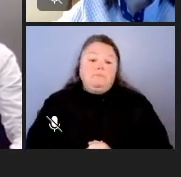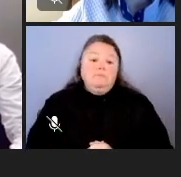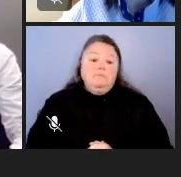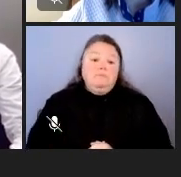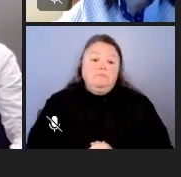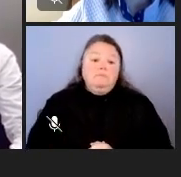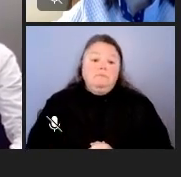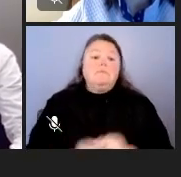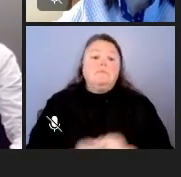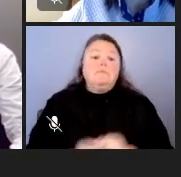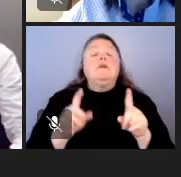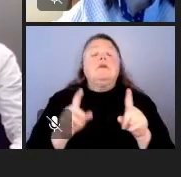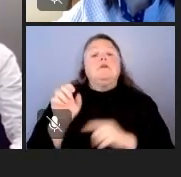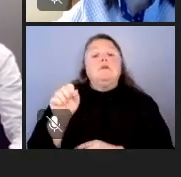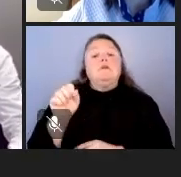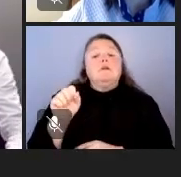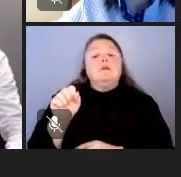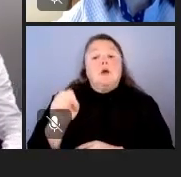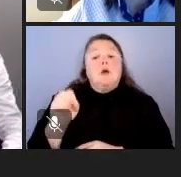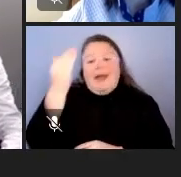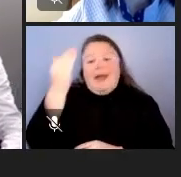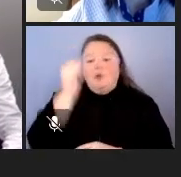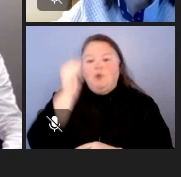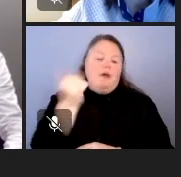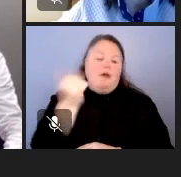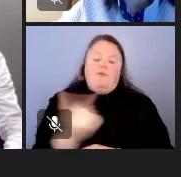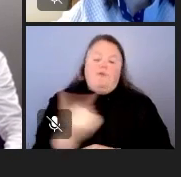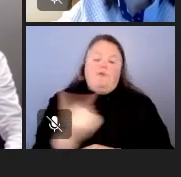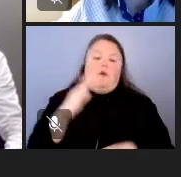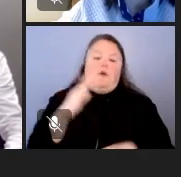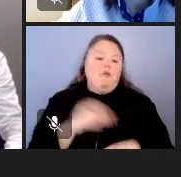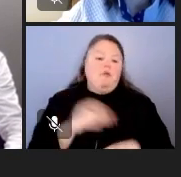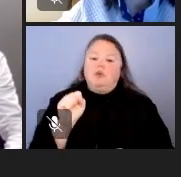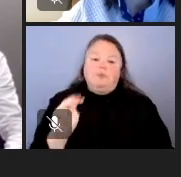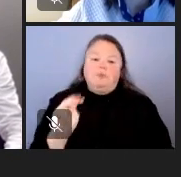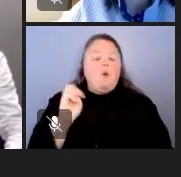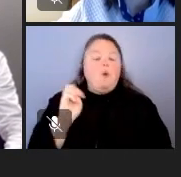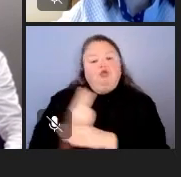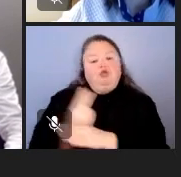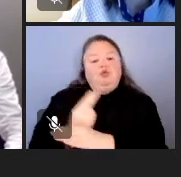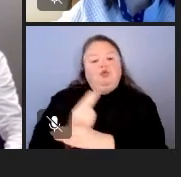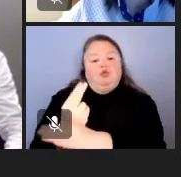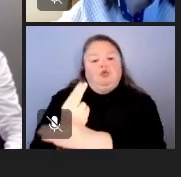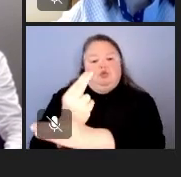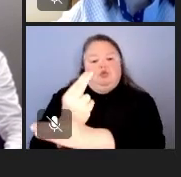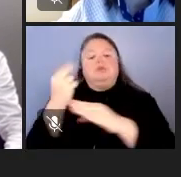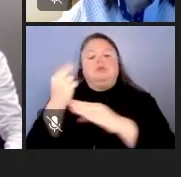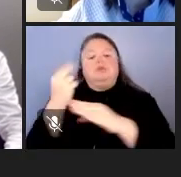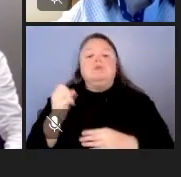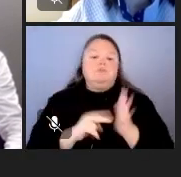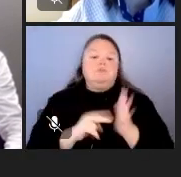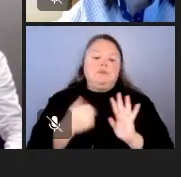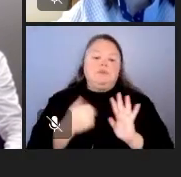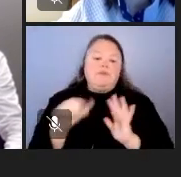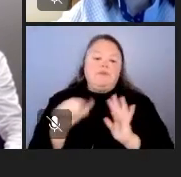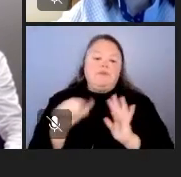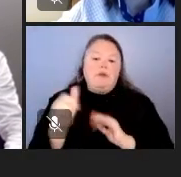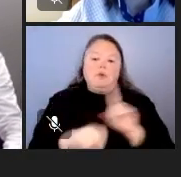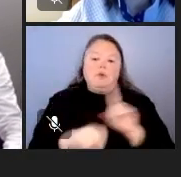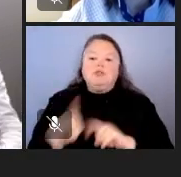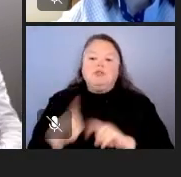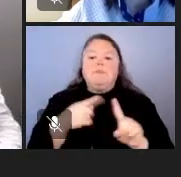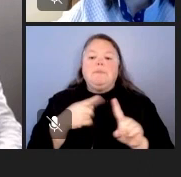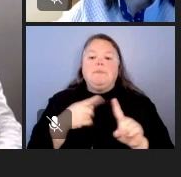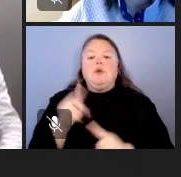But just so you all know, I know that not everybody uses social media. So we also have some other questions on there just about news